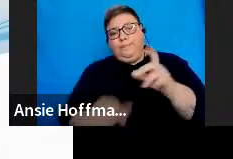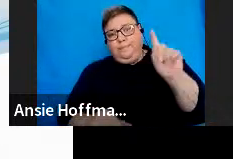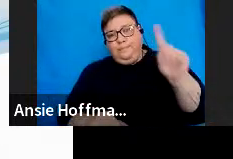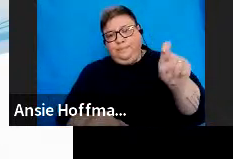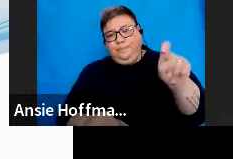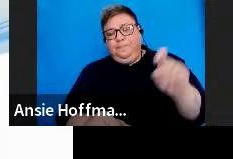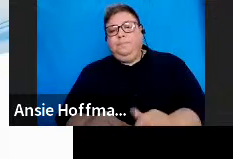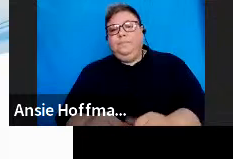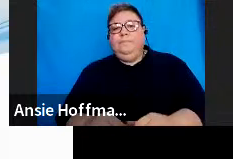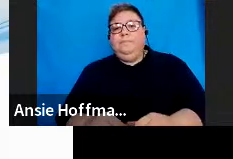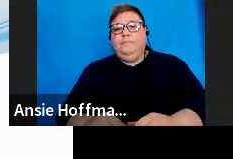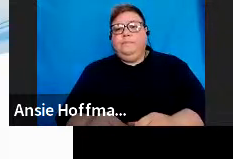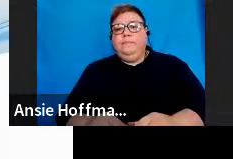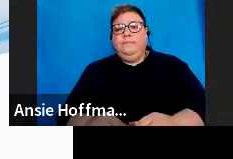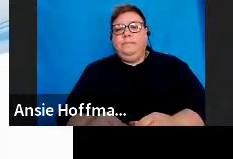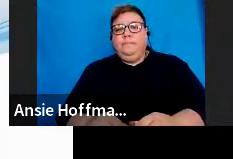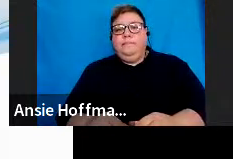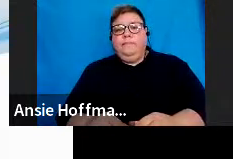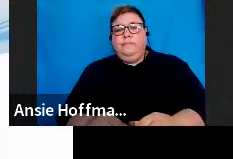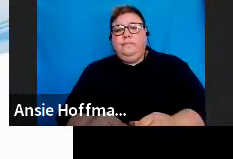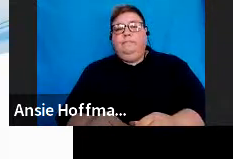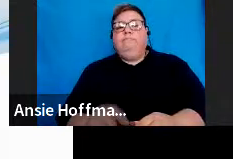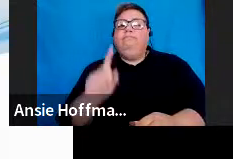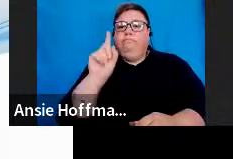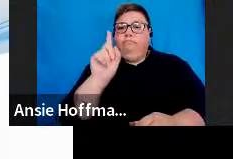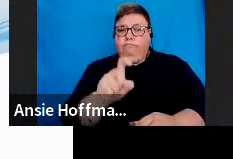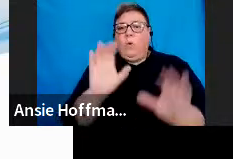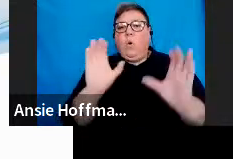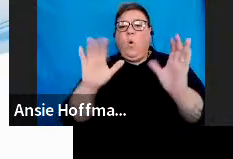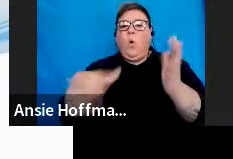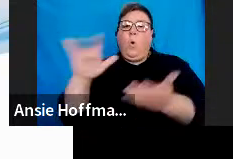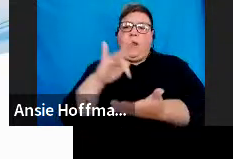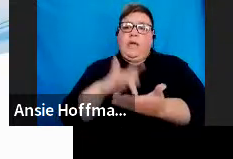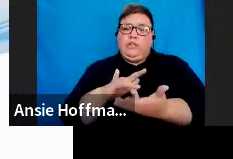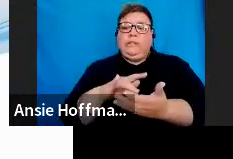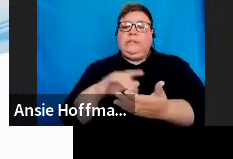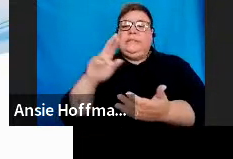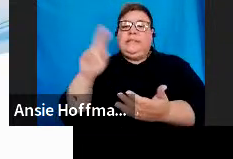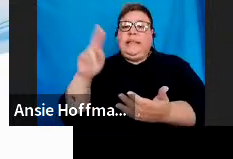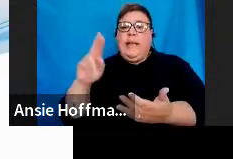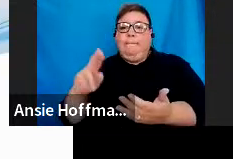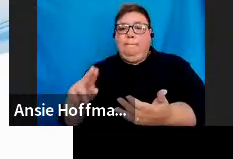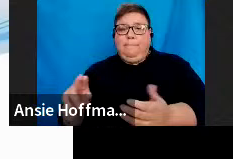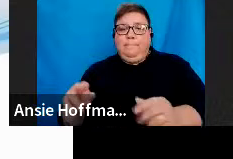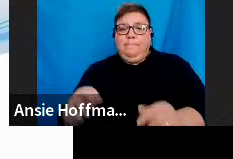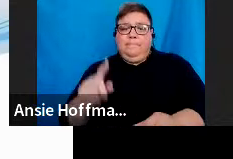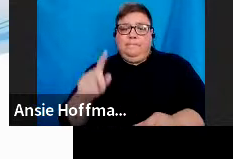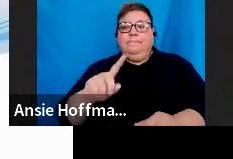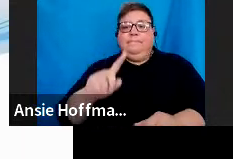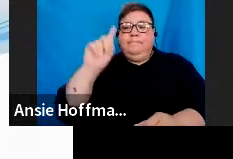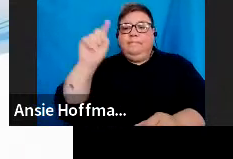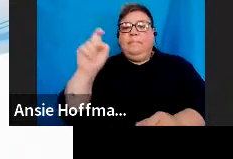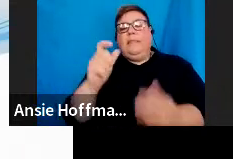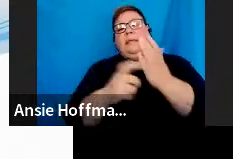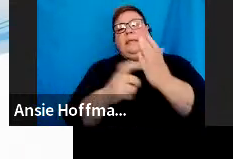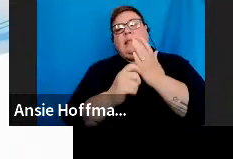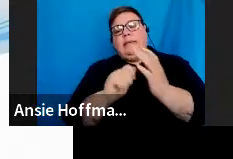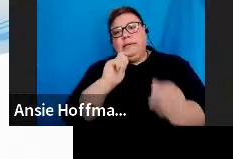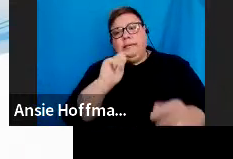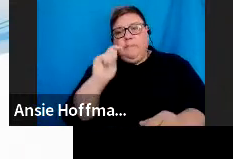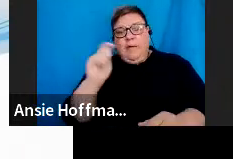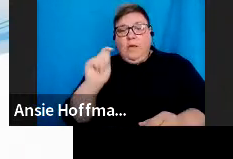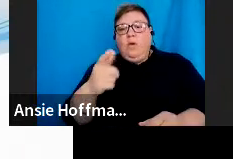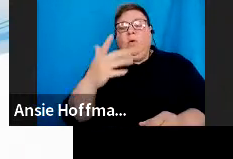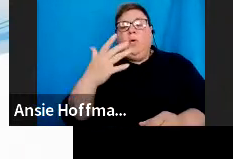And then you're going to click on organization setup. At the top of the screen, you're going to select the taxpayer that you want to